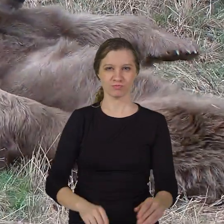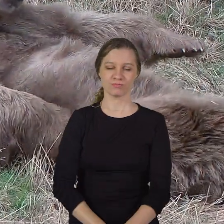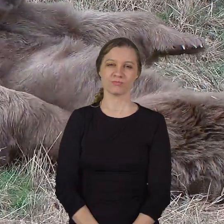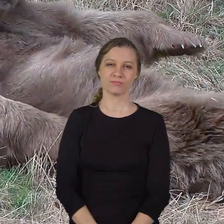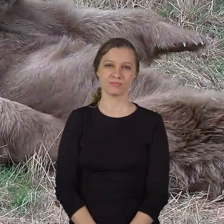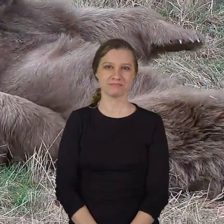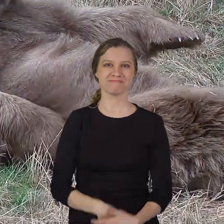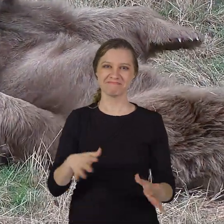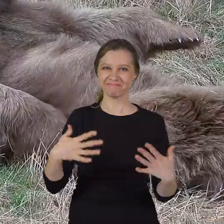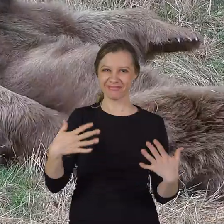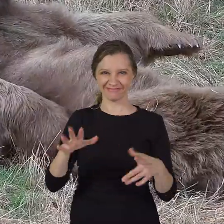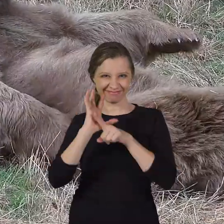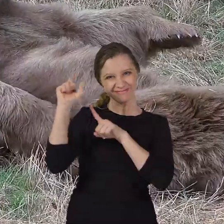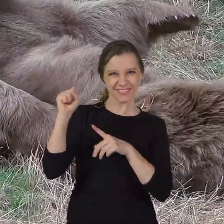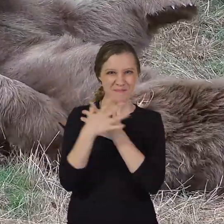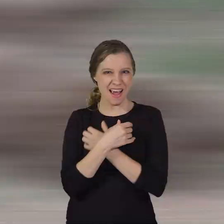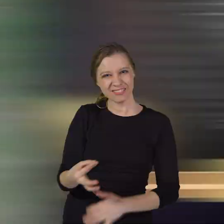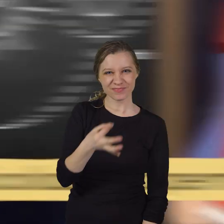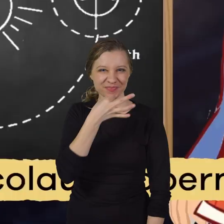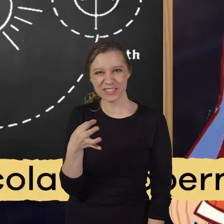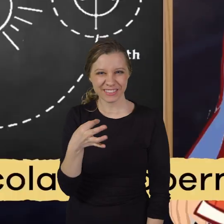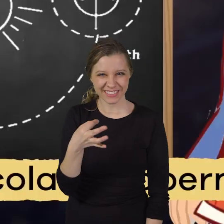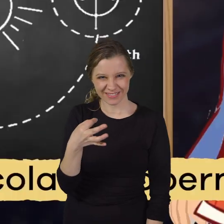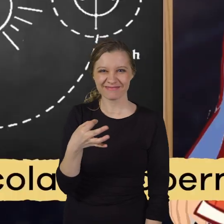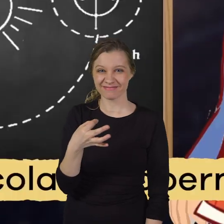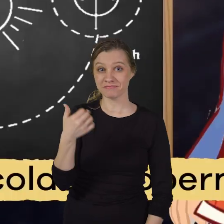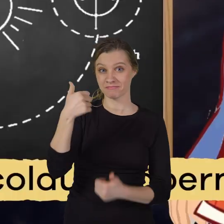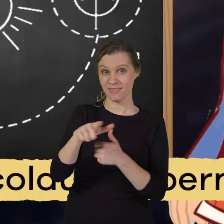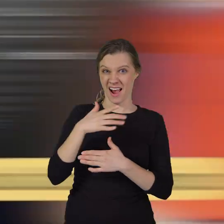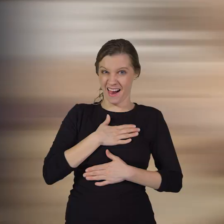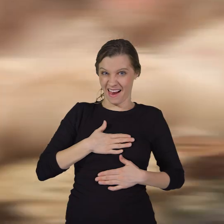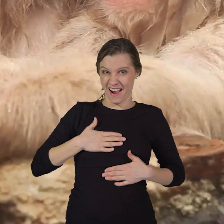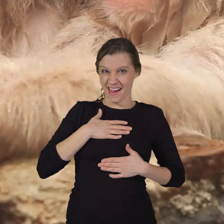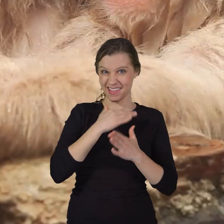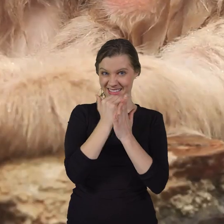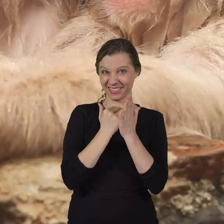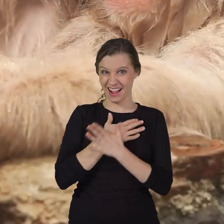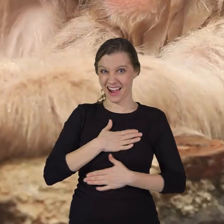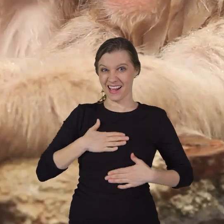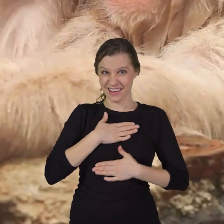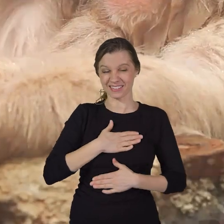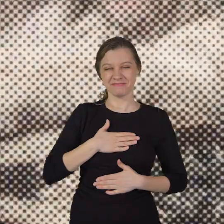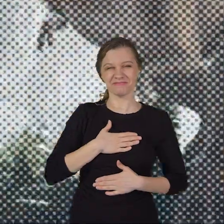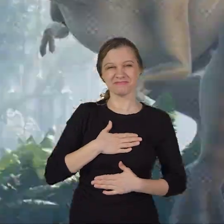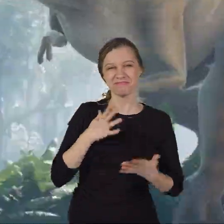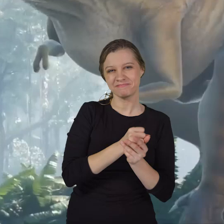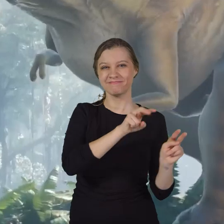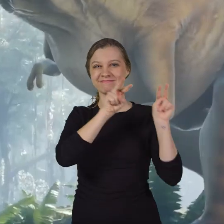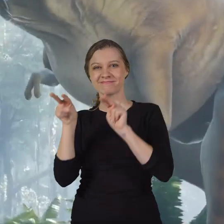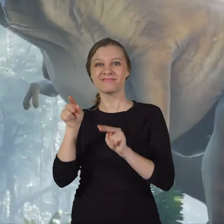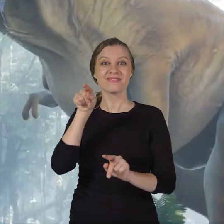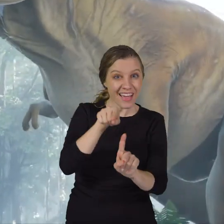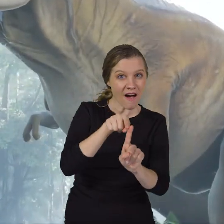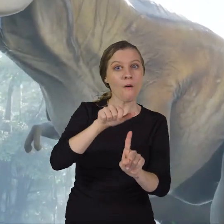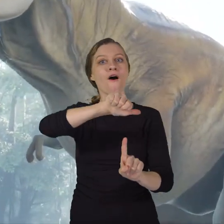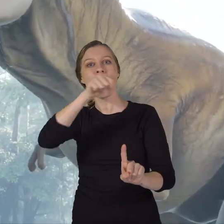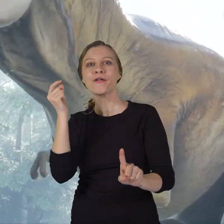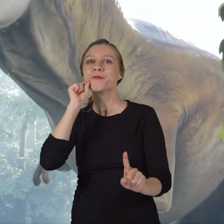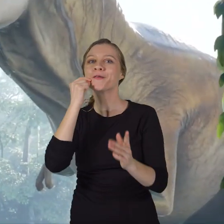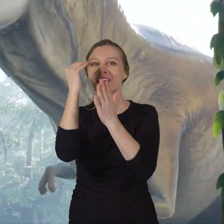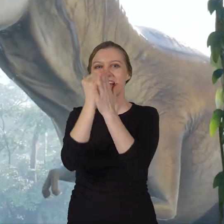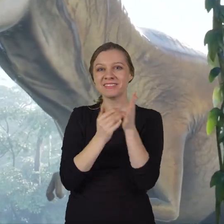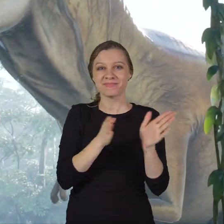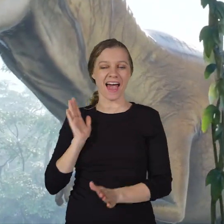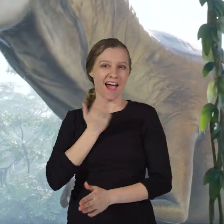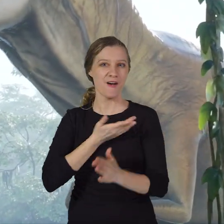Excellent work, bear experts. Remember, if you liked this lesson, you can find it and other